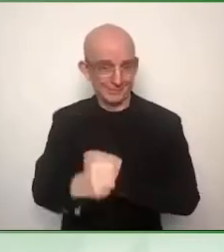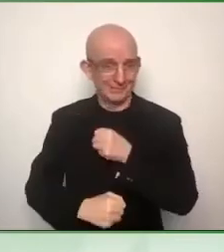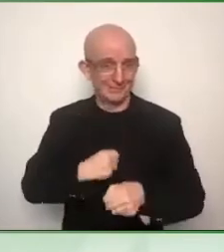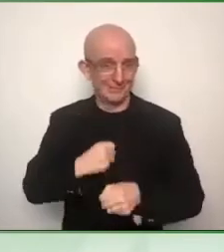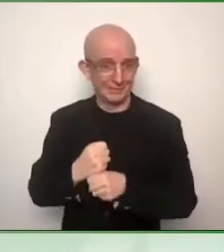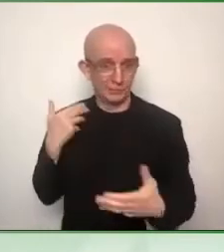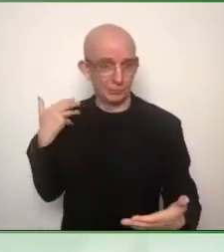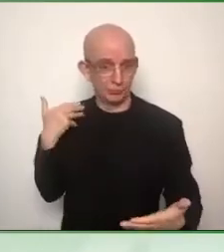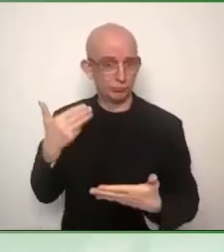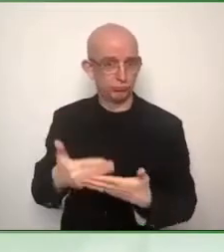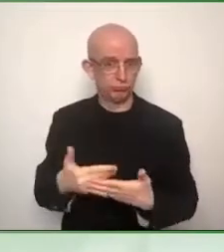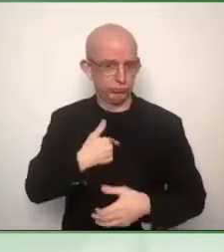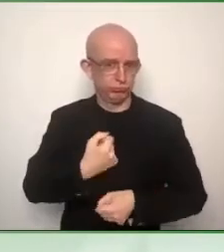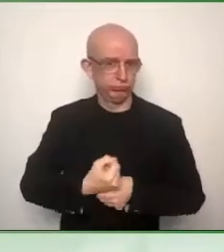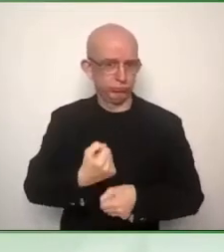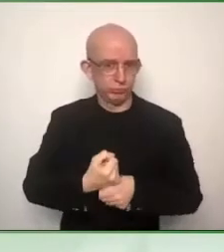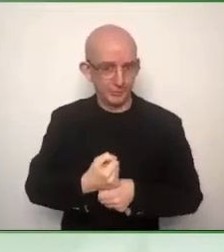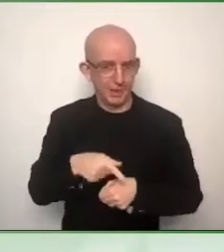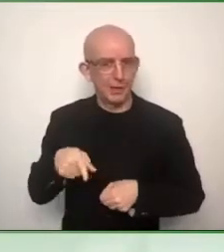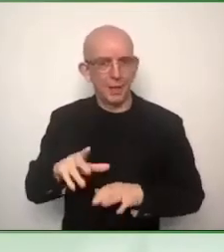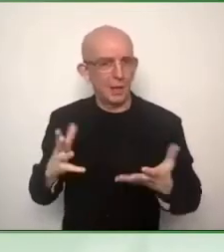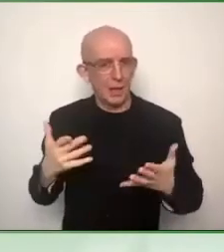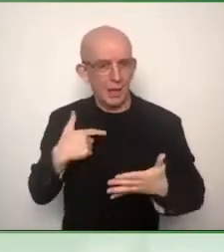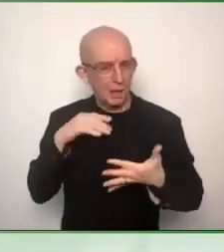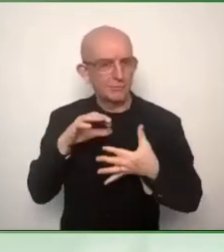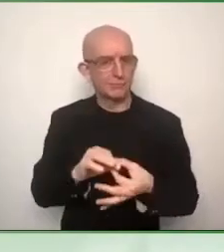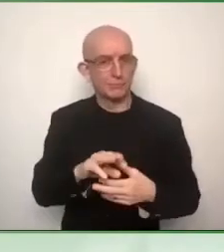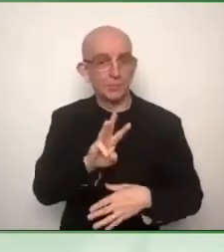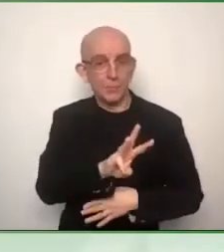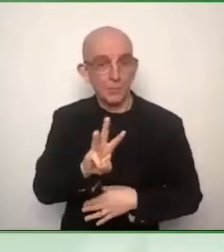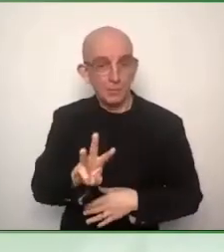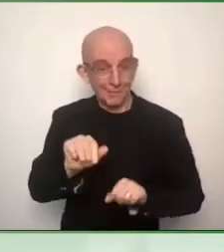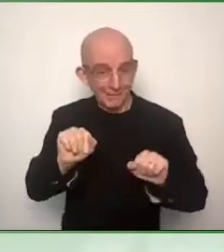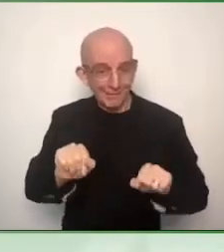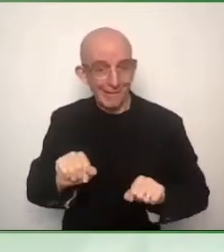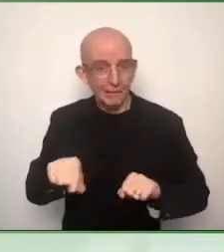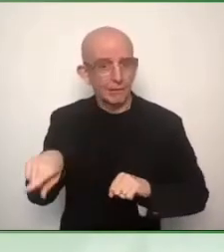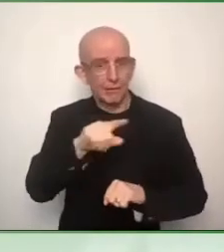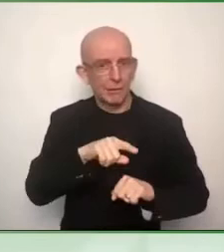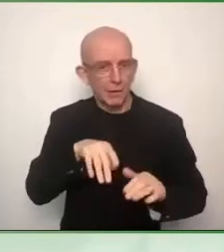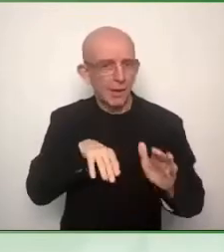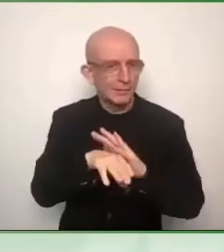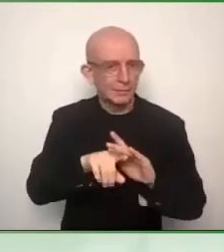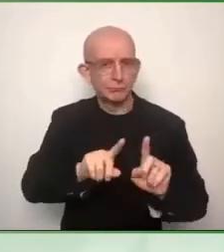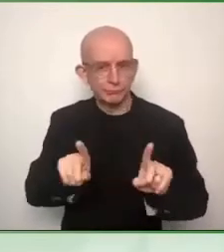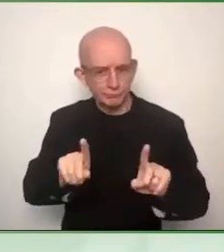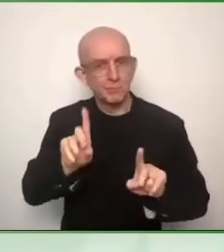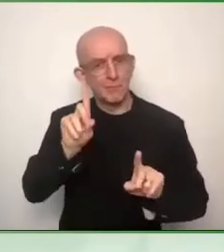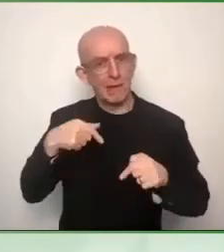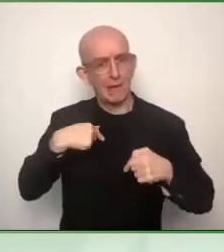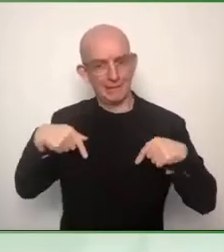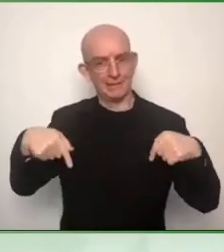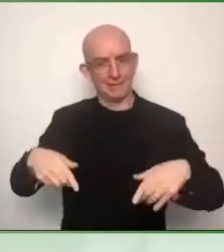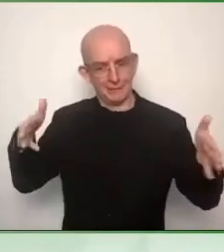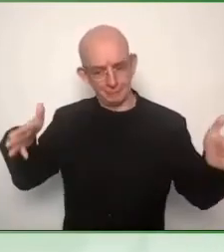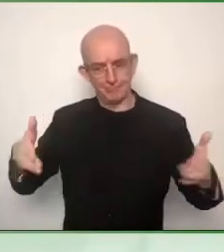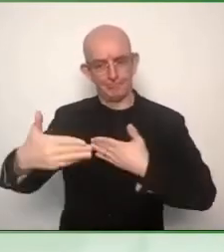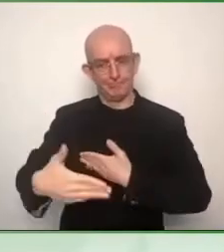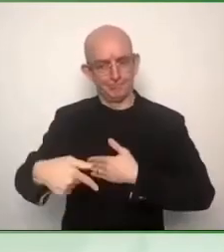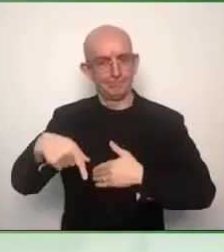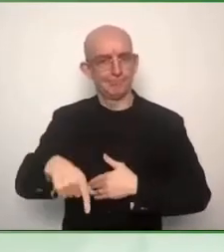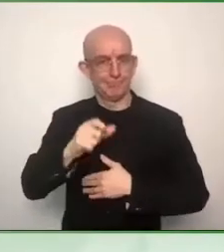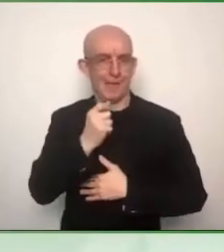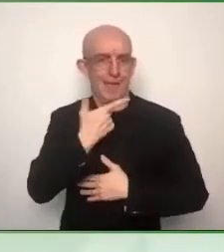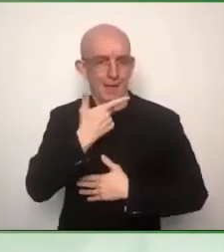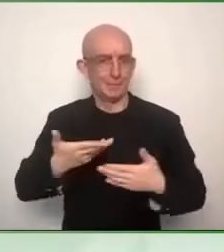different on accessibility standards and policies? So, I'm really focusing here quite a lot on